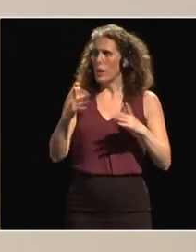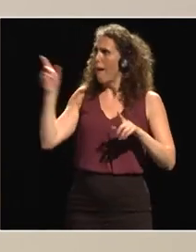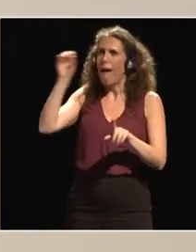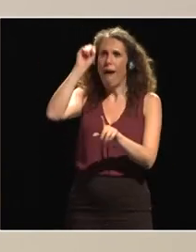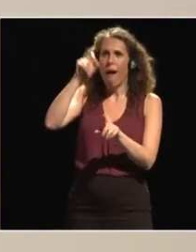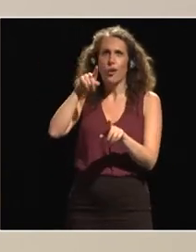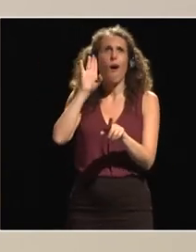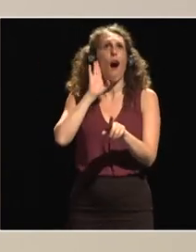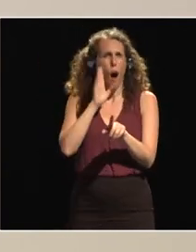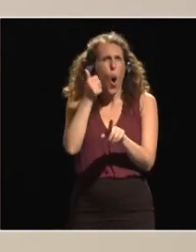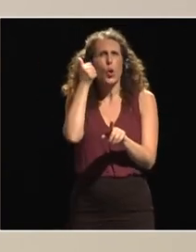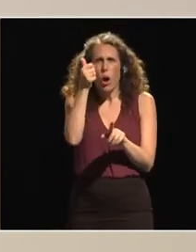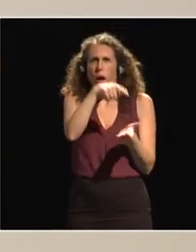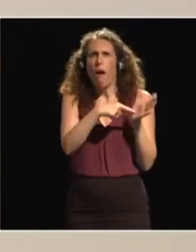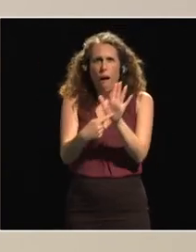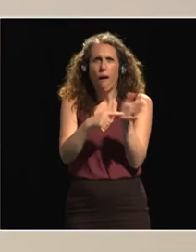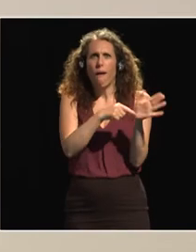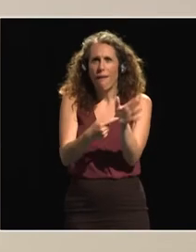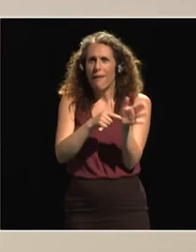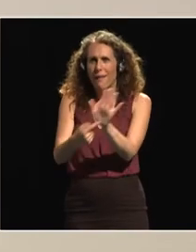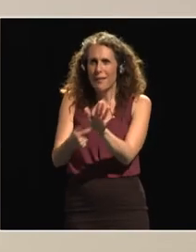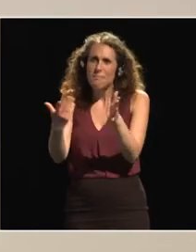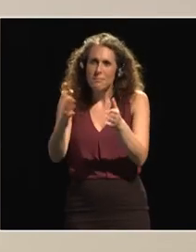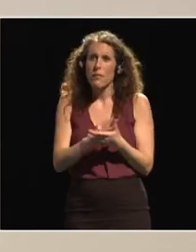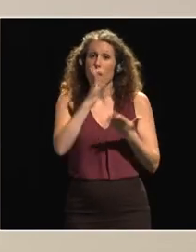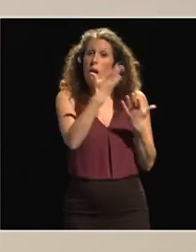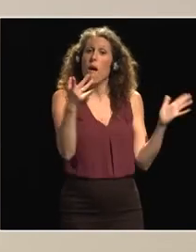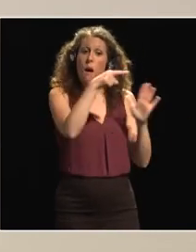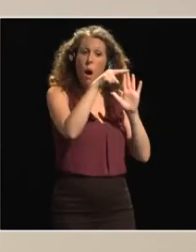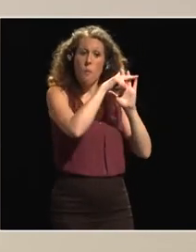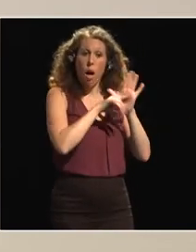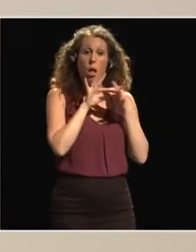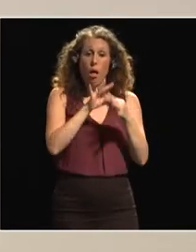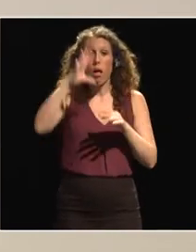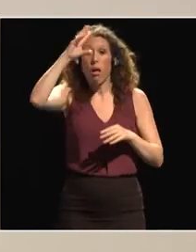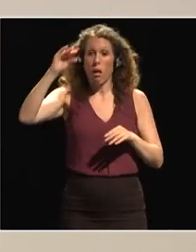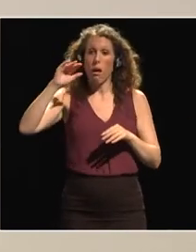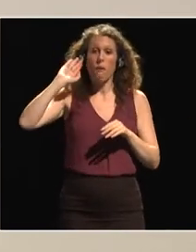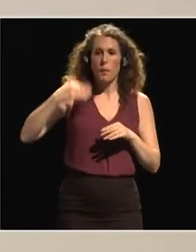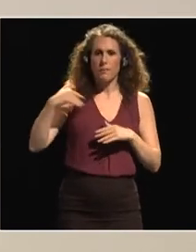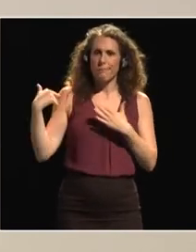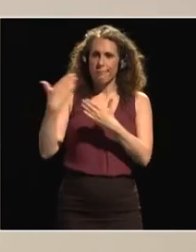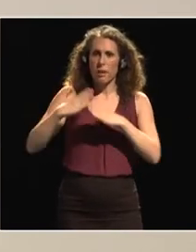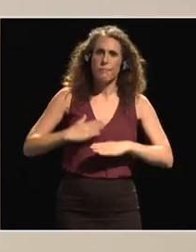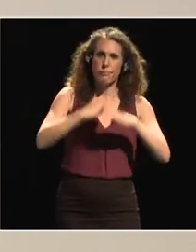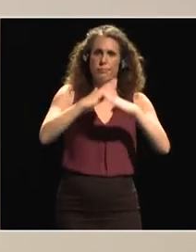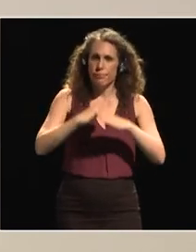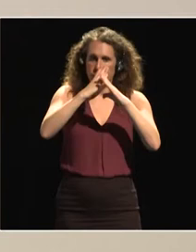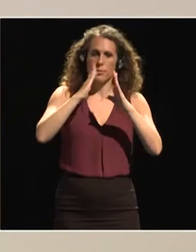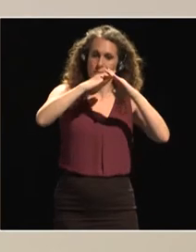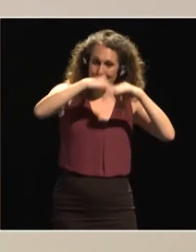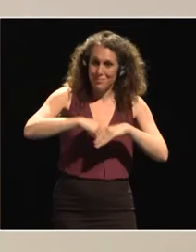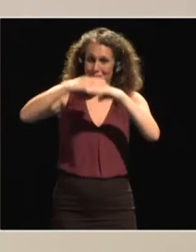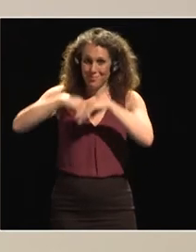policies and investments that tackle gender specific constraints and promote vocational training in agriculture